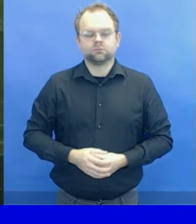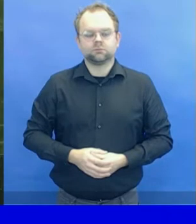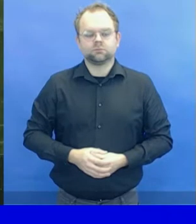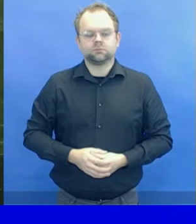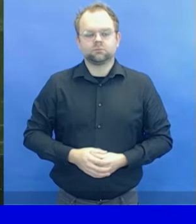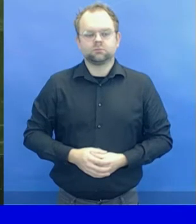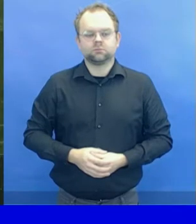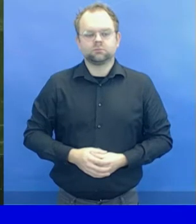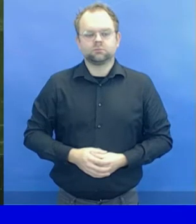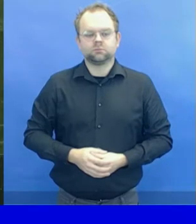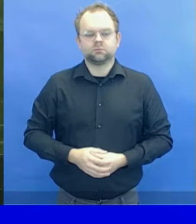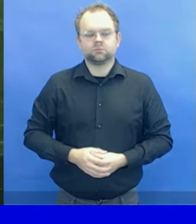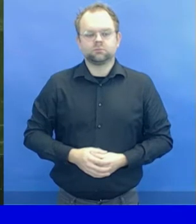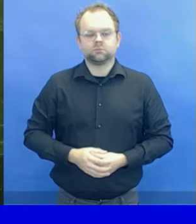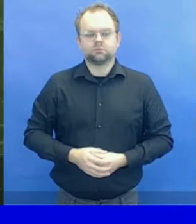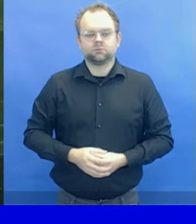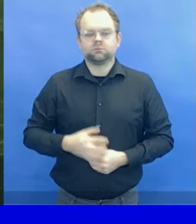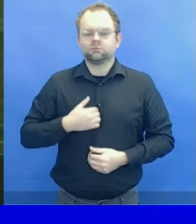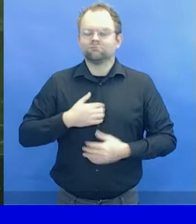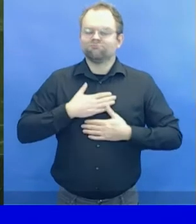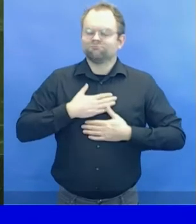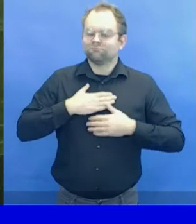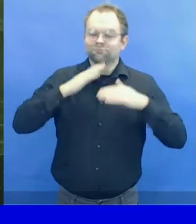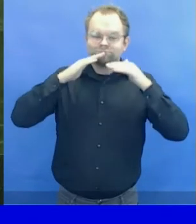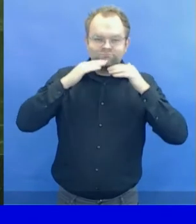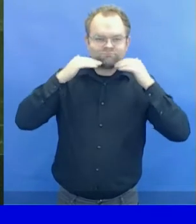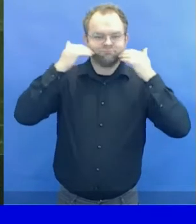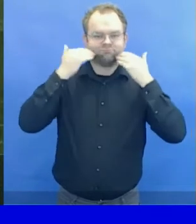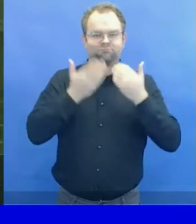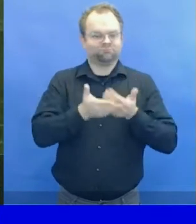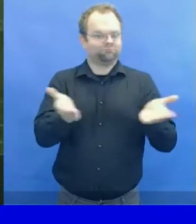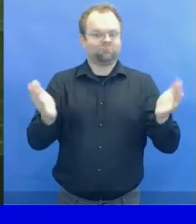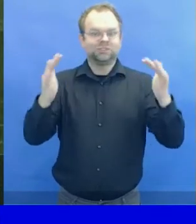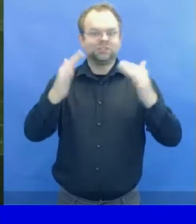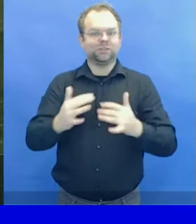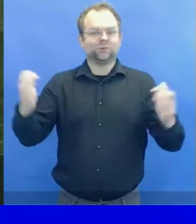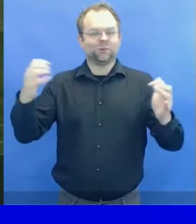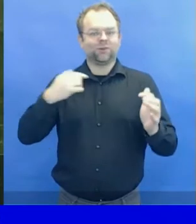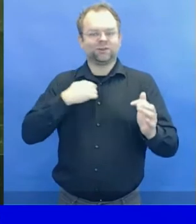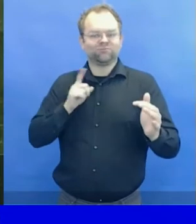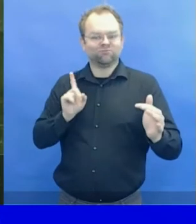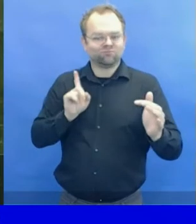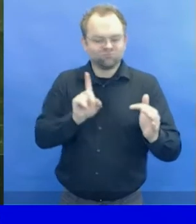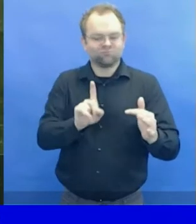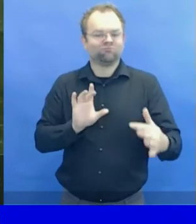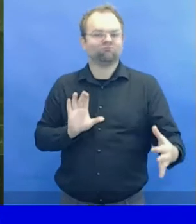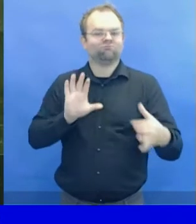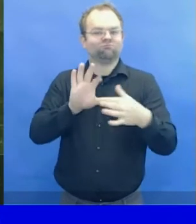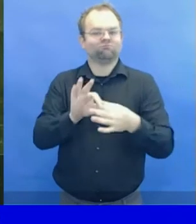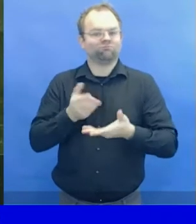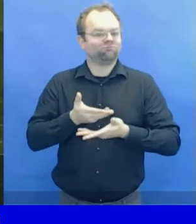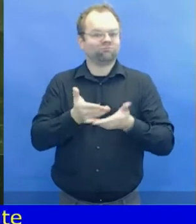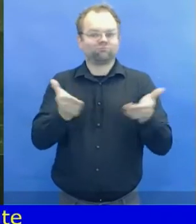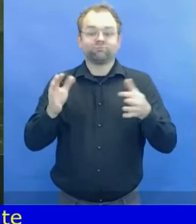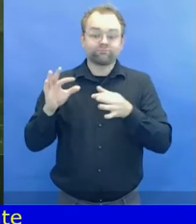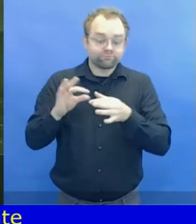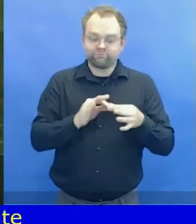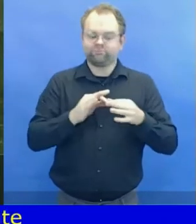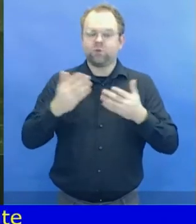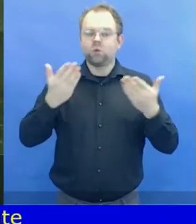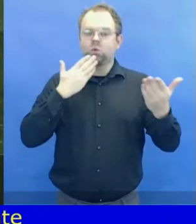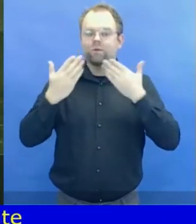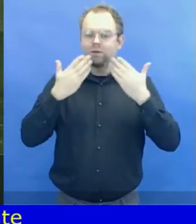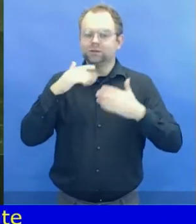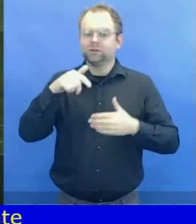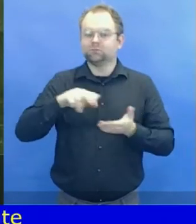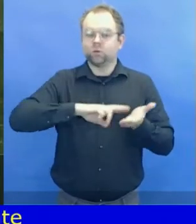Conference of States Parties to the Convention on the Rights of Persons with Disabilities. Later this week, we will